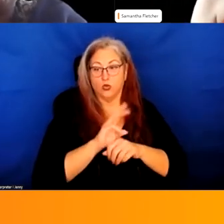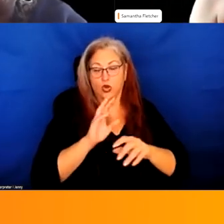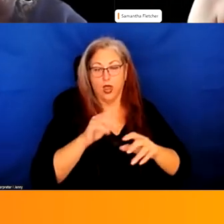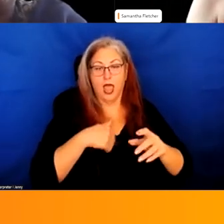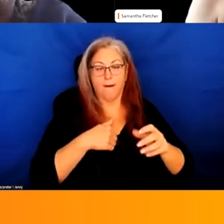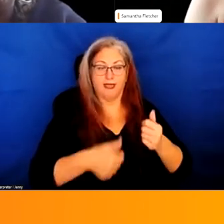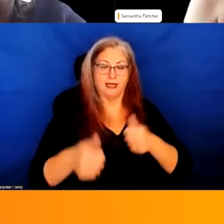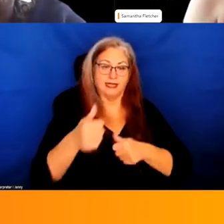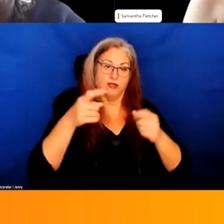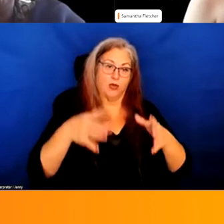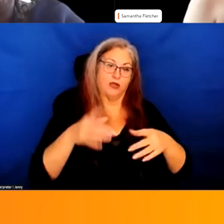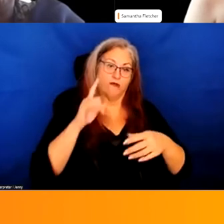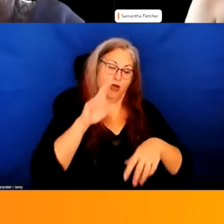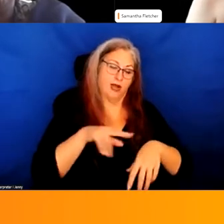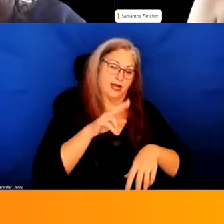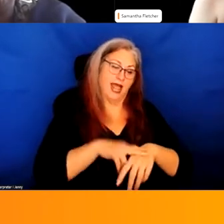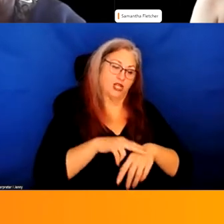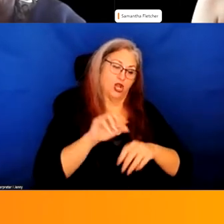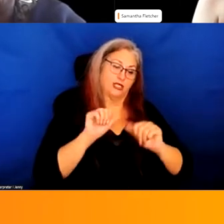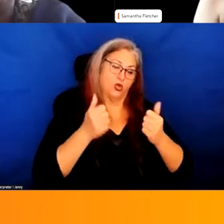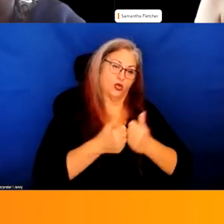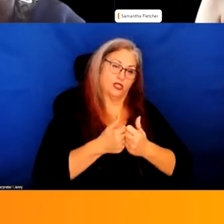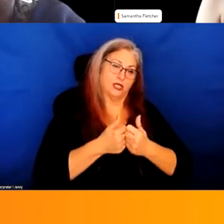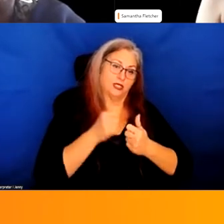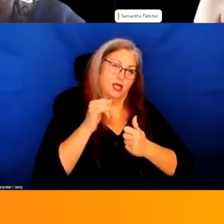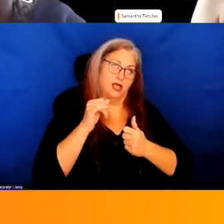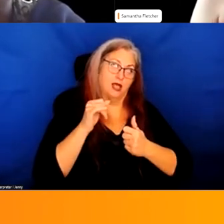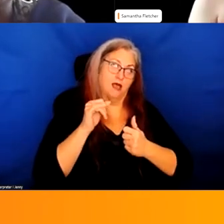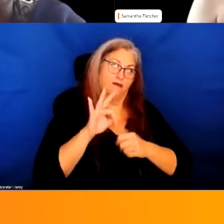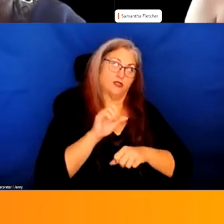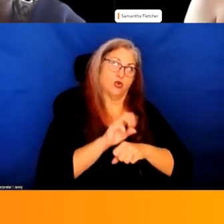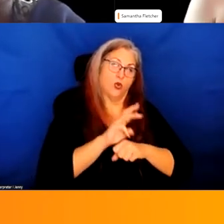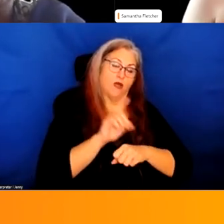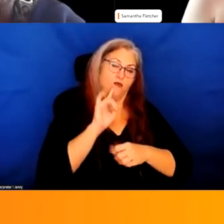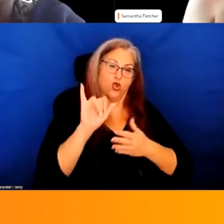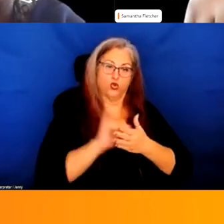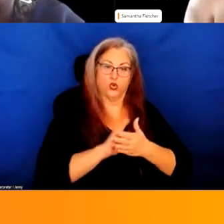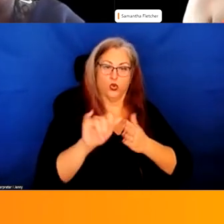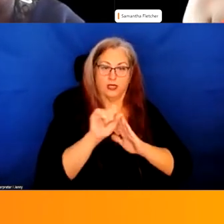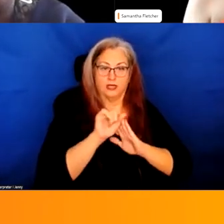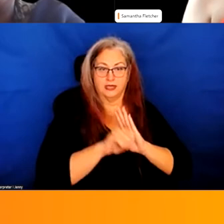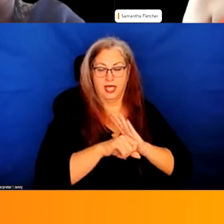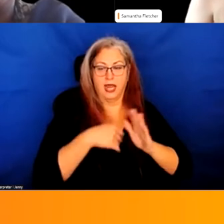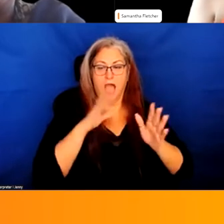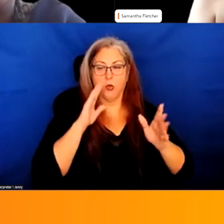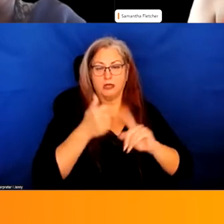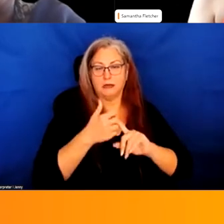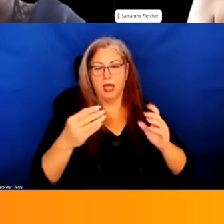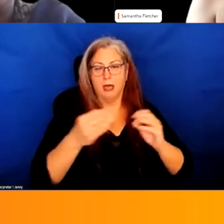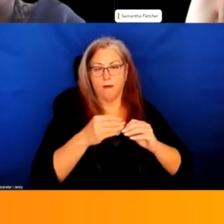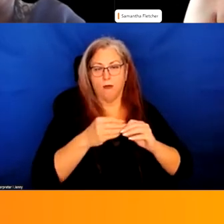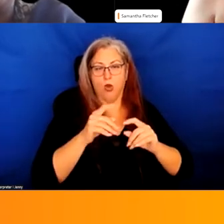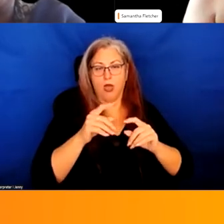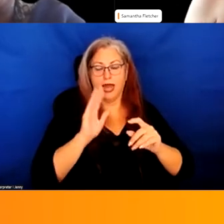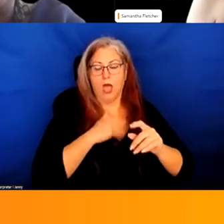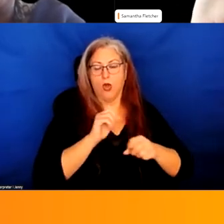executive director of the National Association of Social Workers for New York State. And I'll talk more about that in the work we do